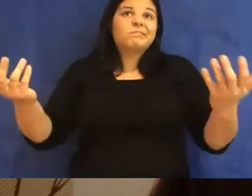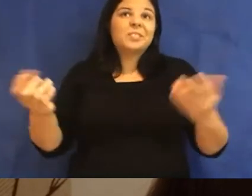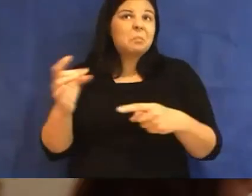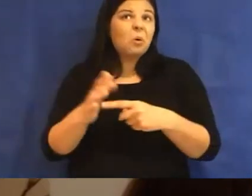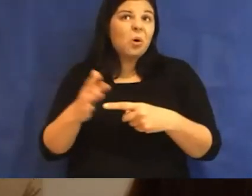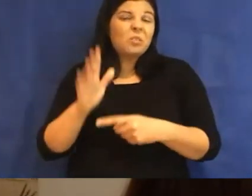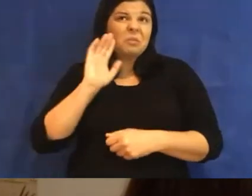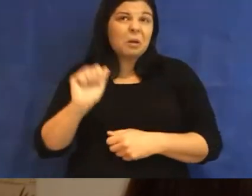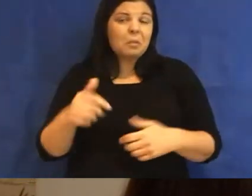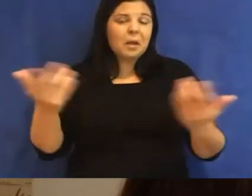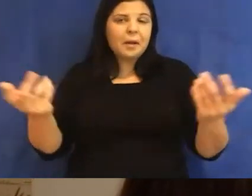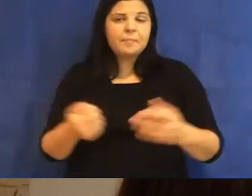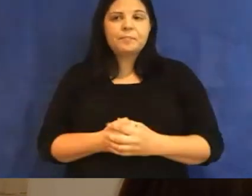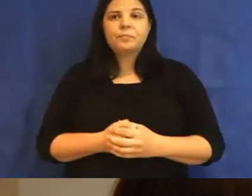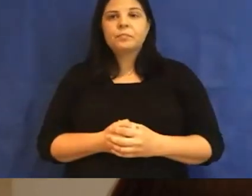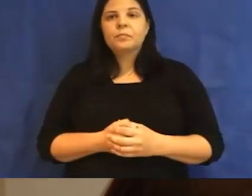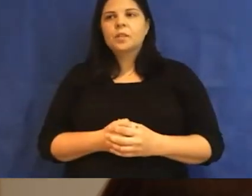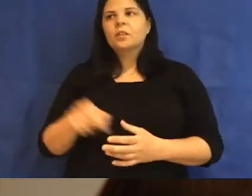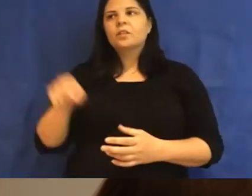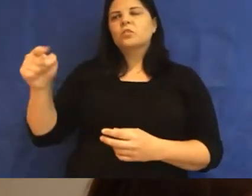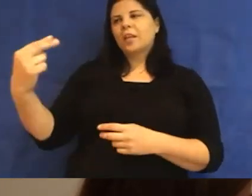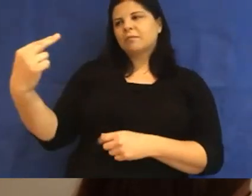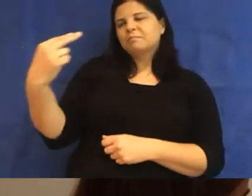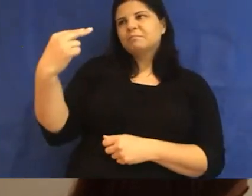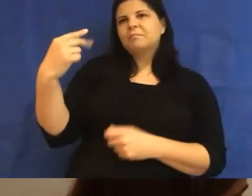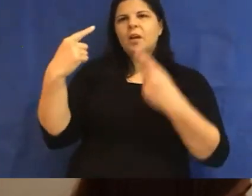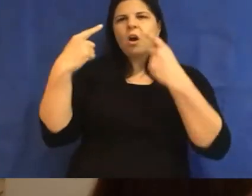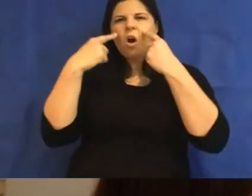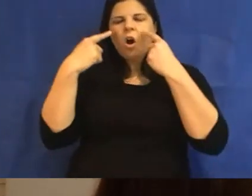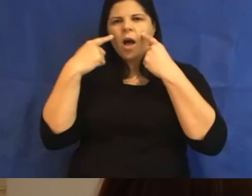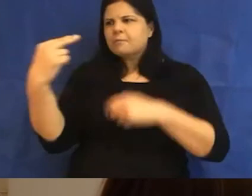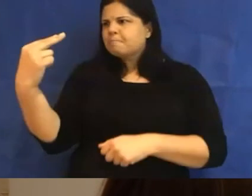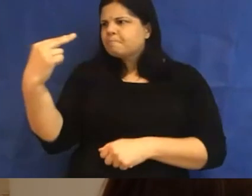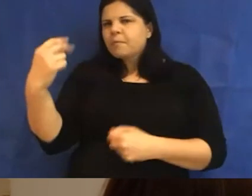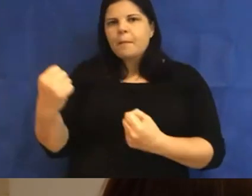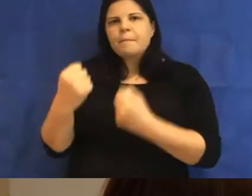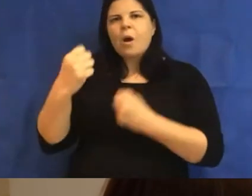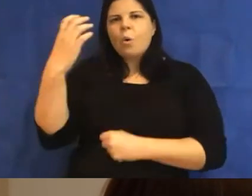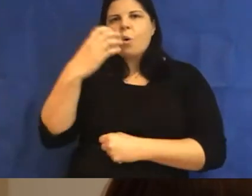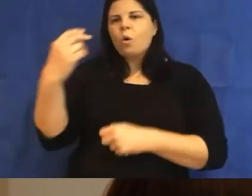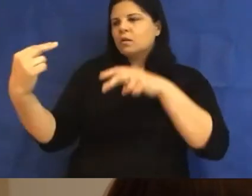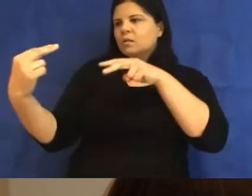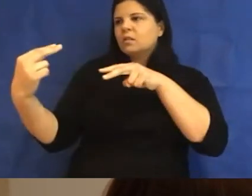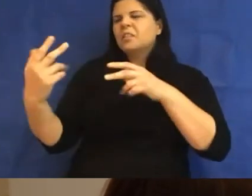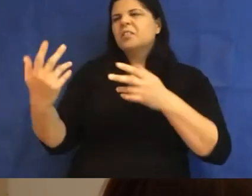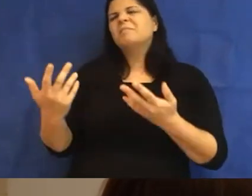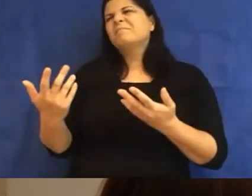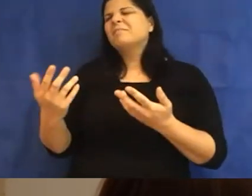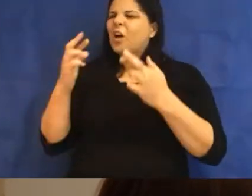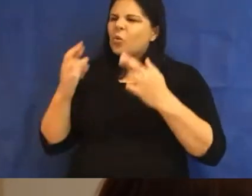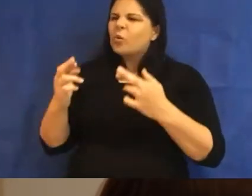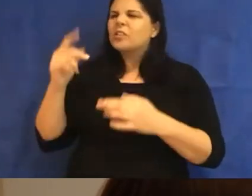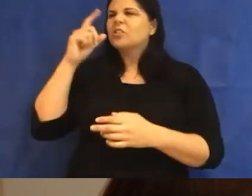Did she know that when she looked into my eyes with her superpower stare, just how much I wished I could freely communicate